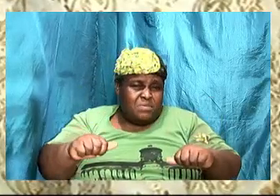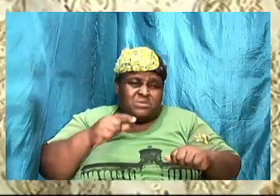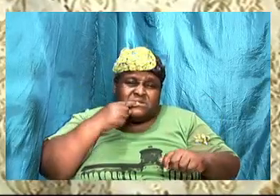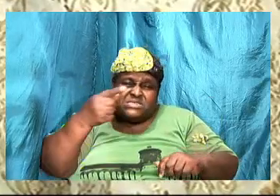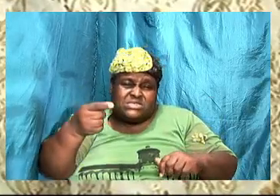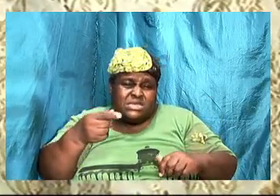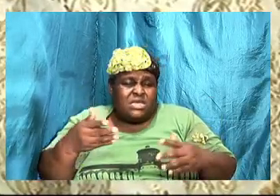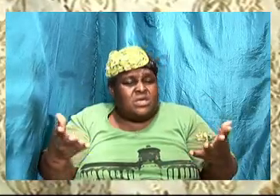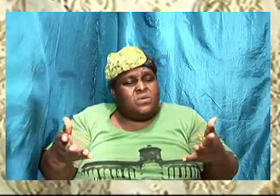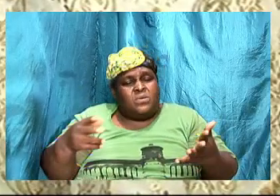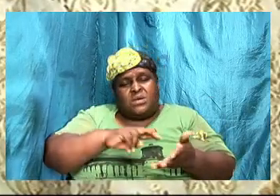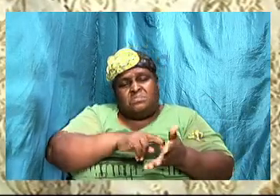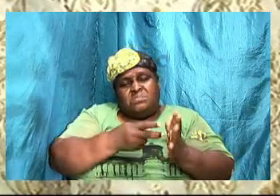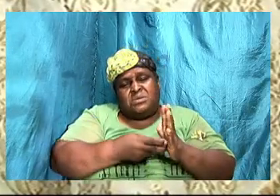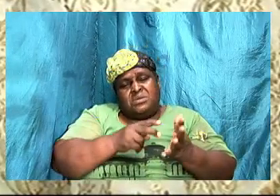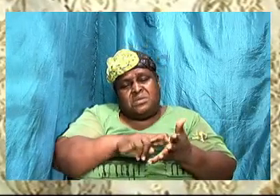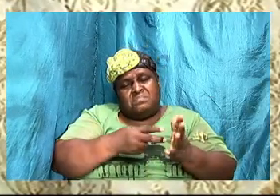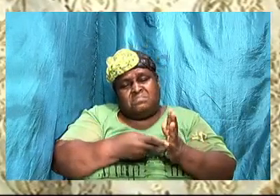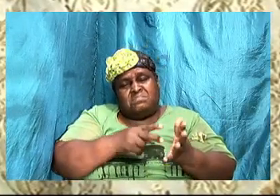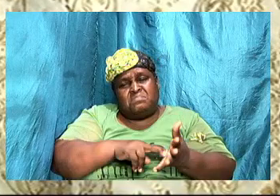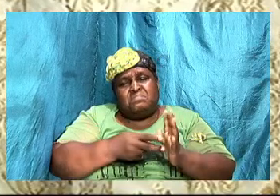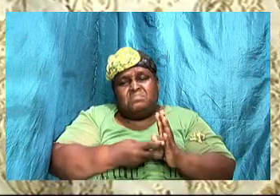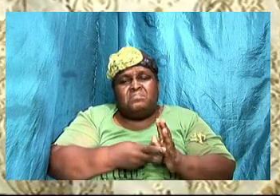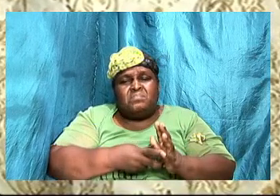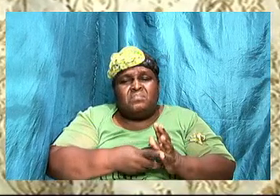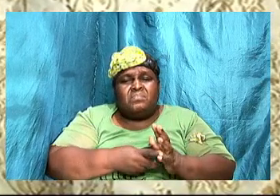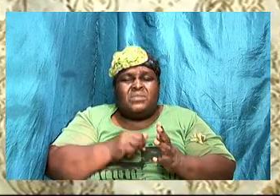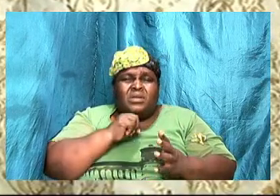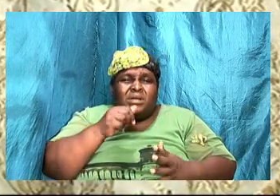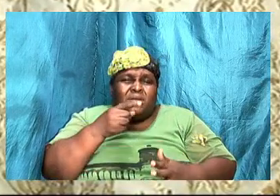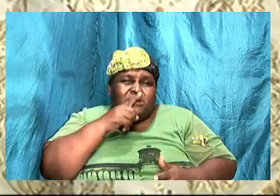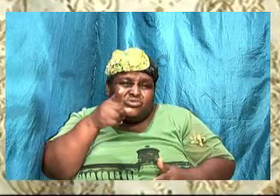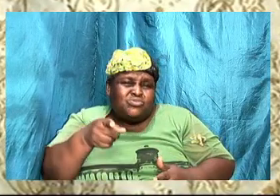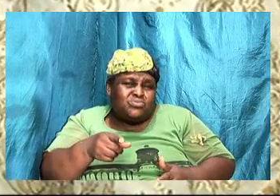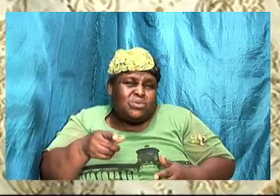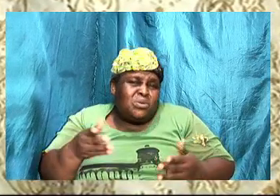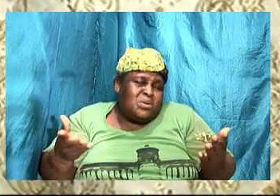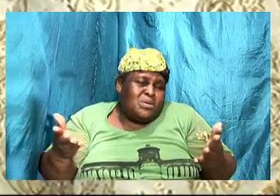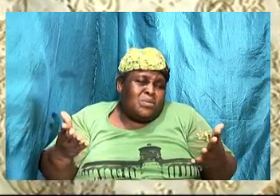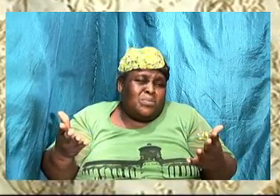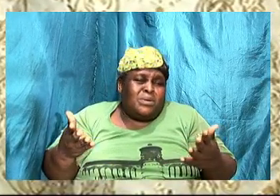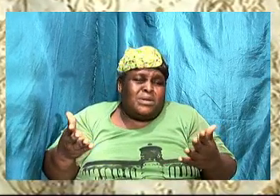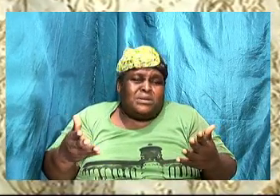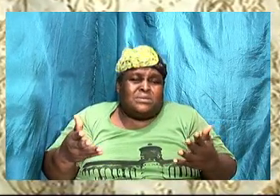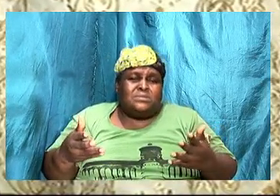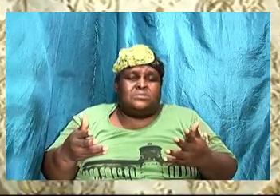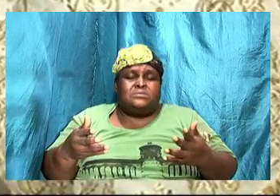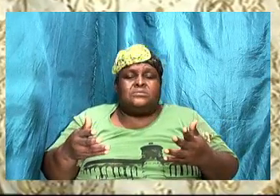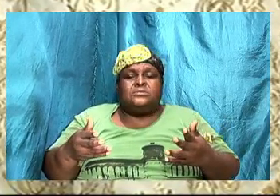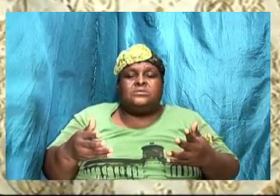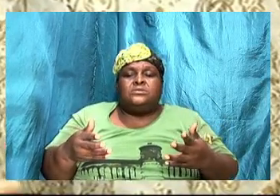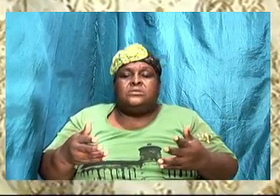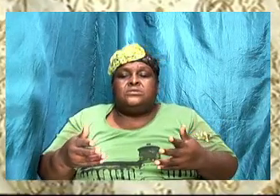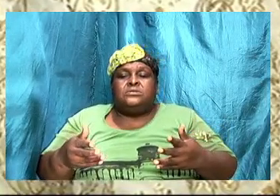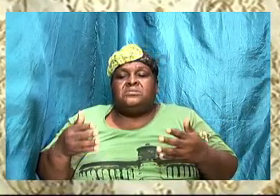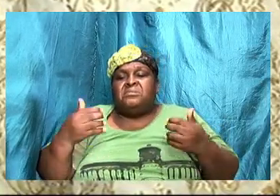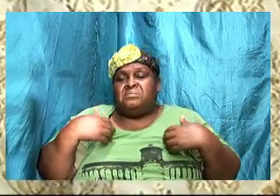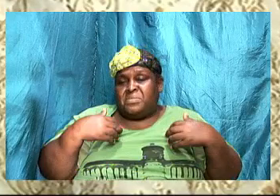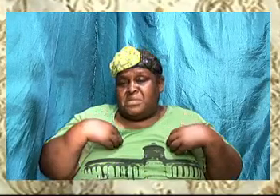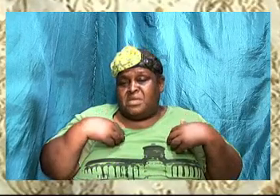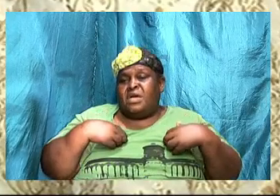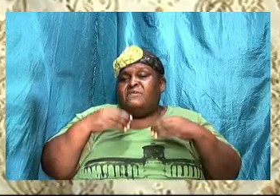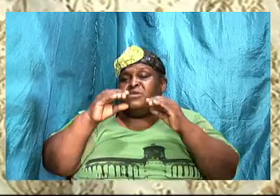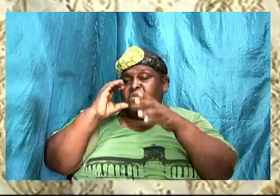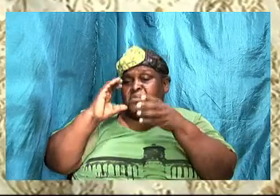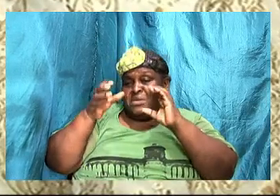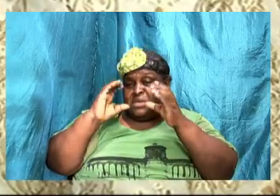mean. And we did say that we should, if we are not sure how is it that we want to have the conversation,